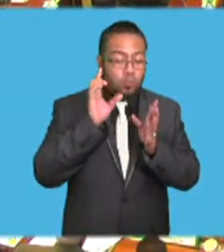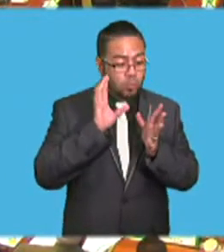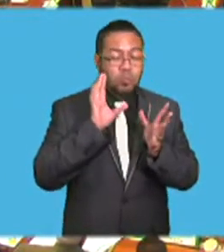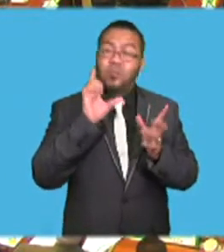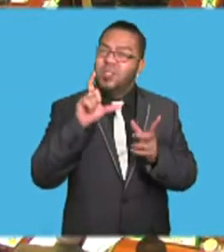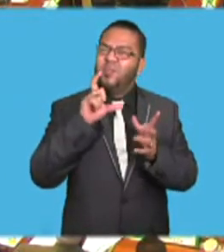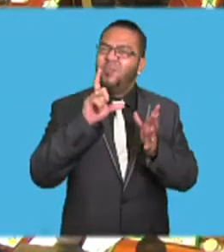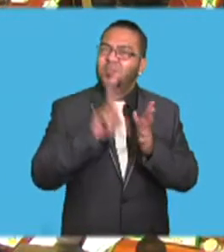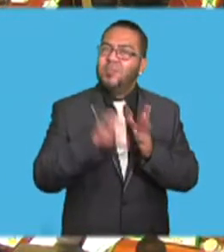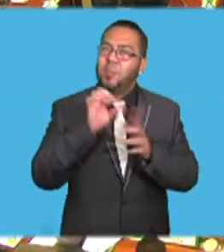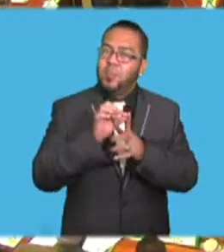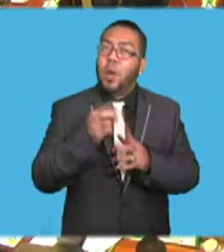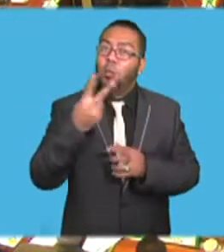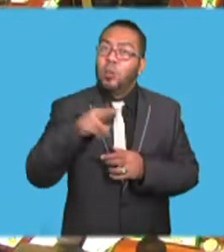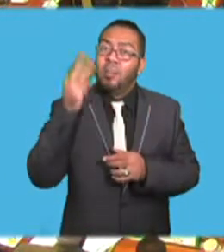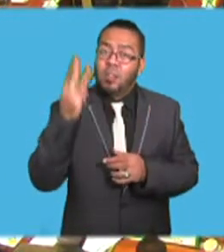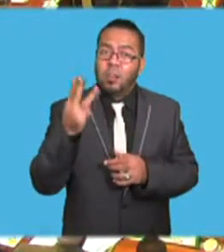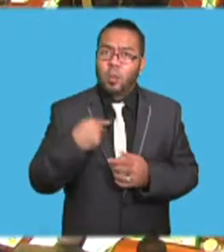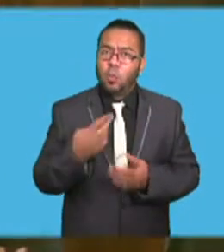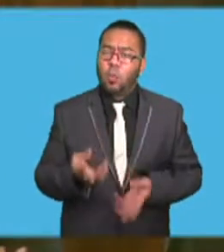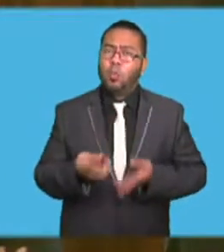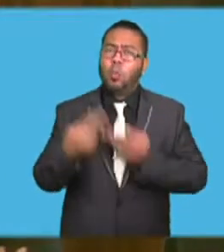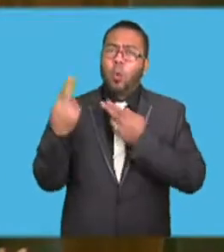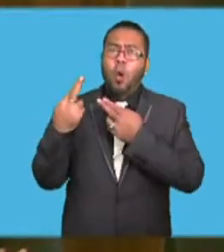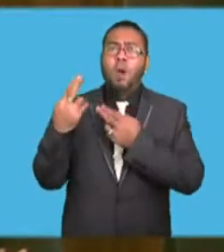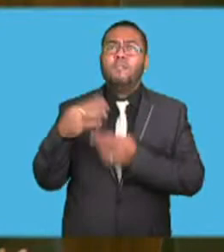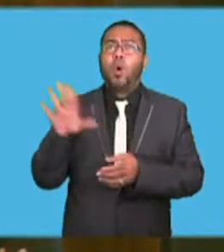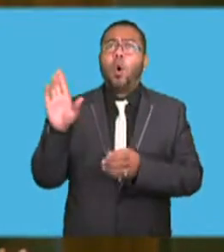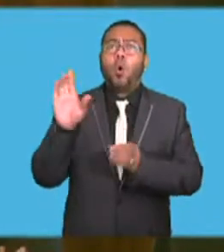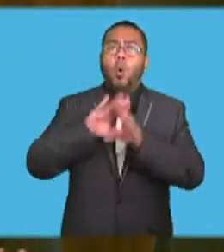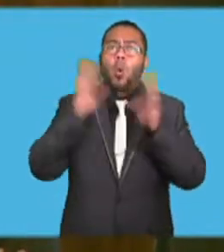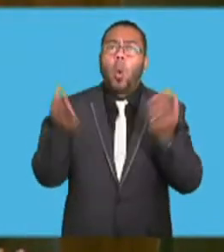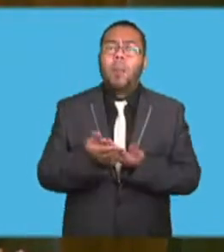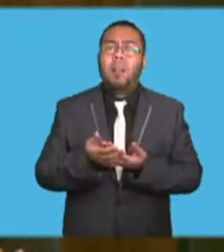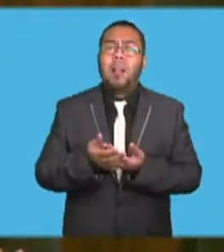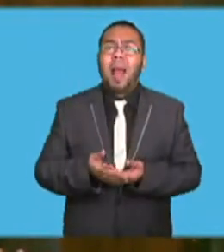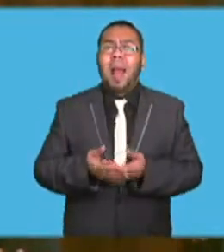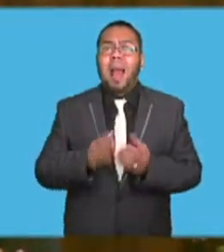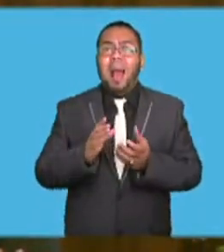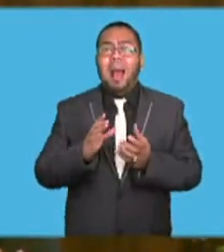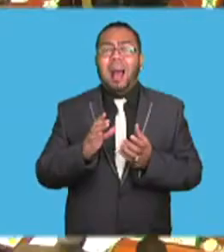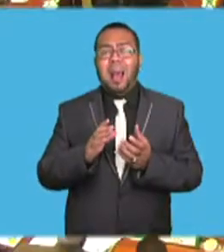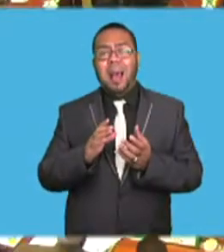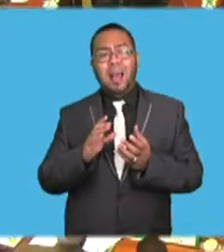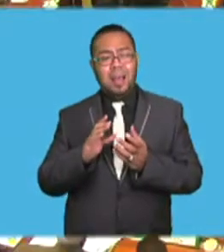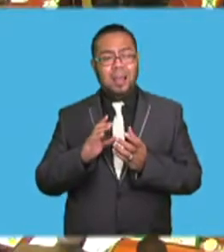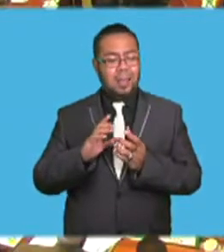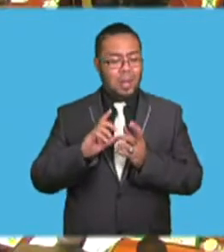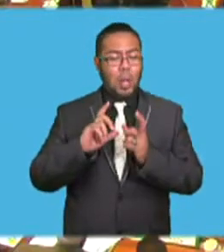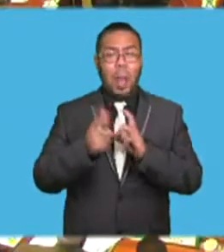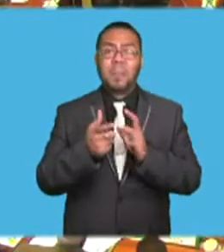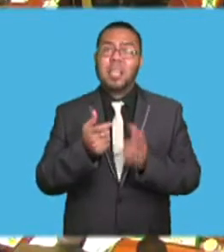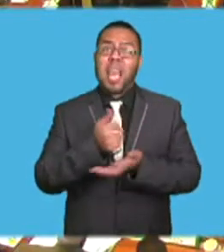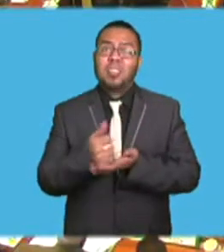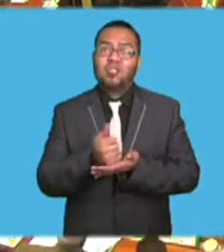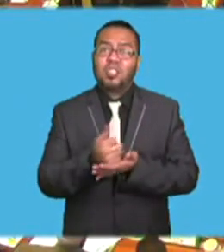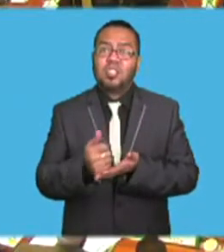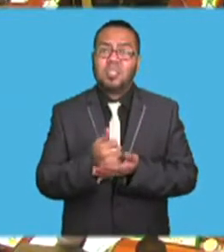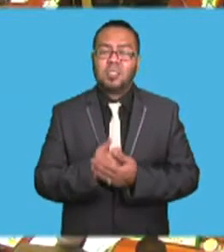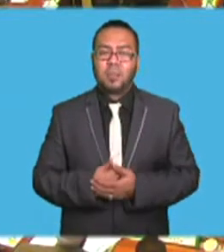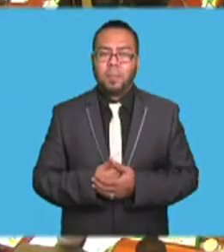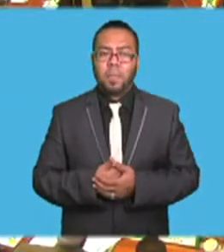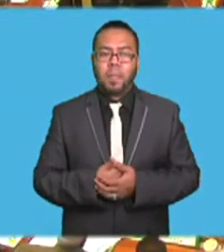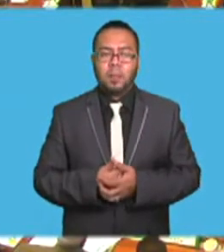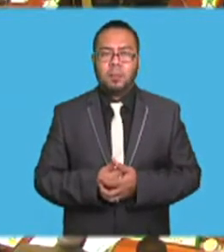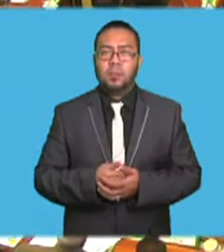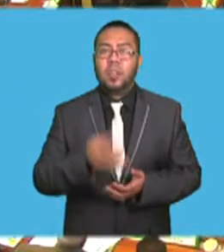of the Marcos Potential for Global Climate Action? Thank you, Madam Speaker. Thank you. I now give the floor to the Honourable Minister